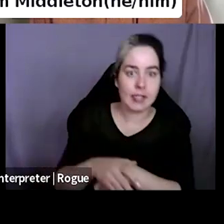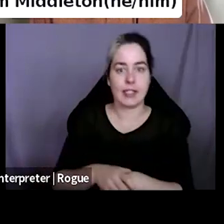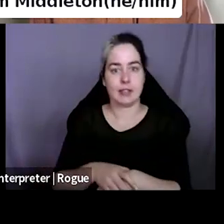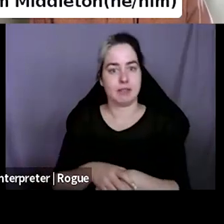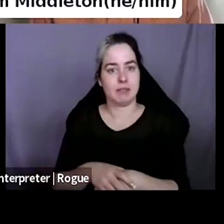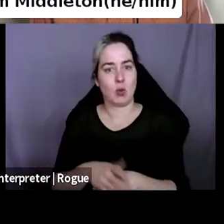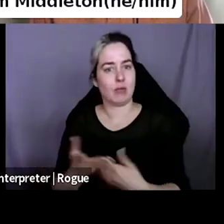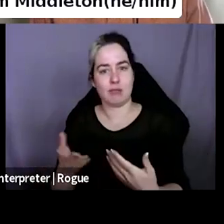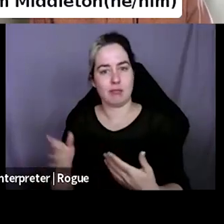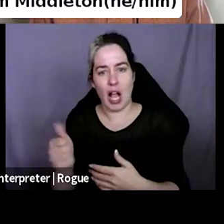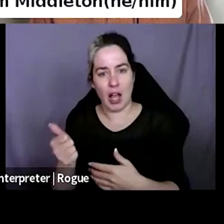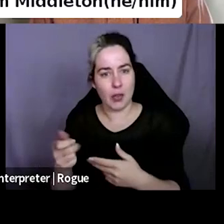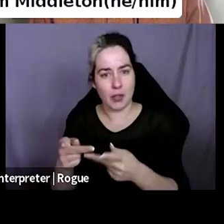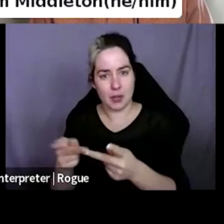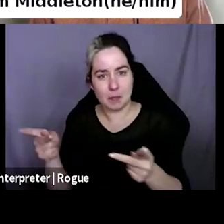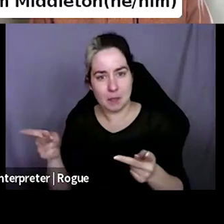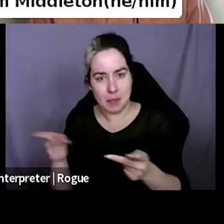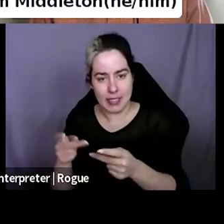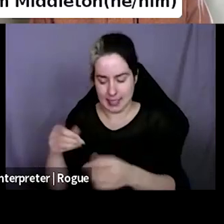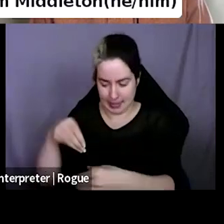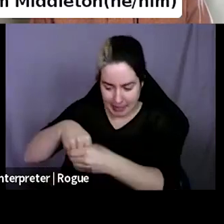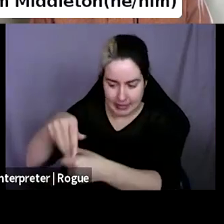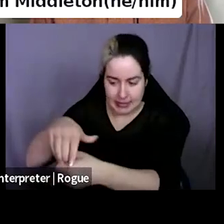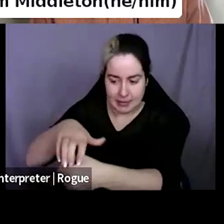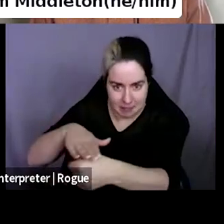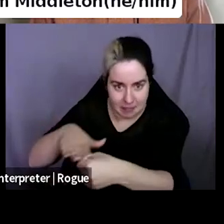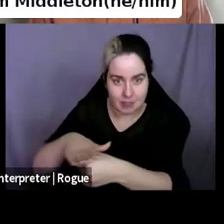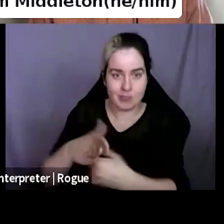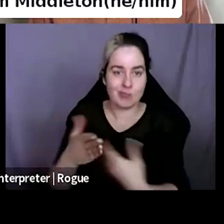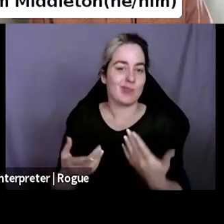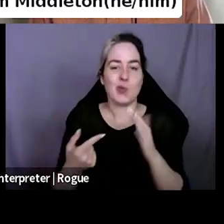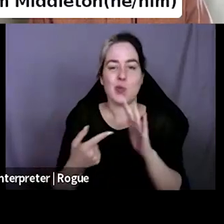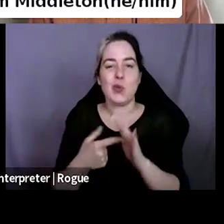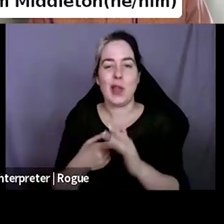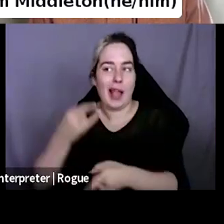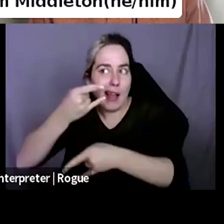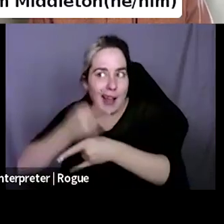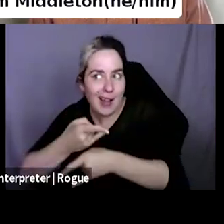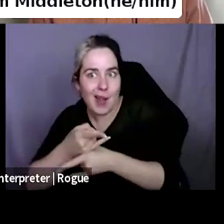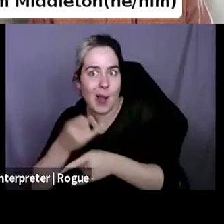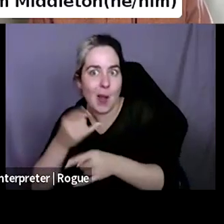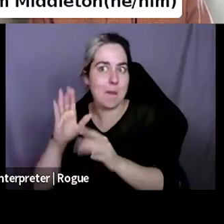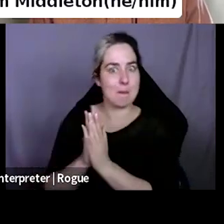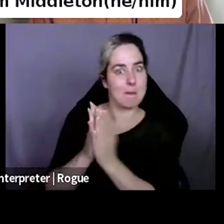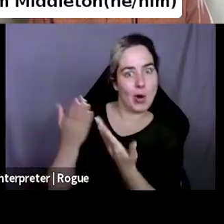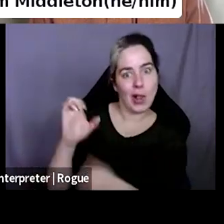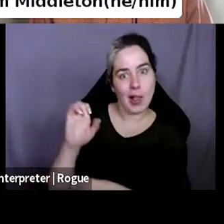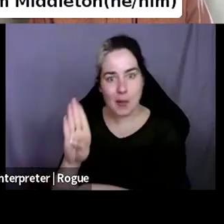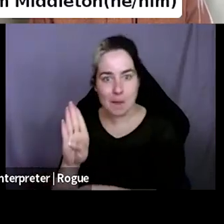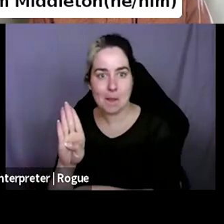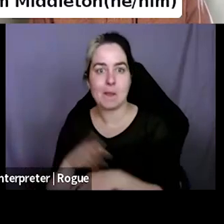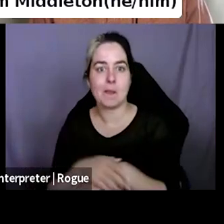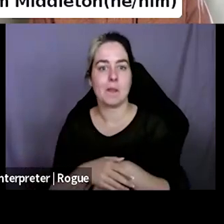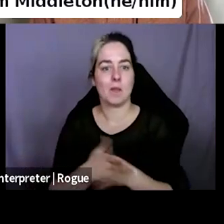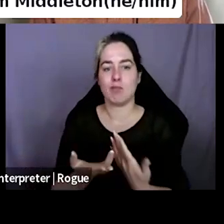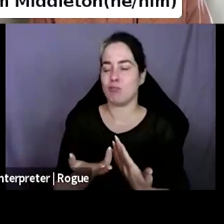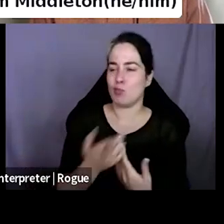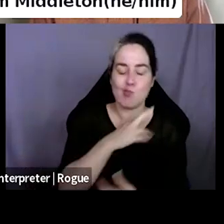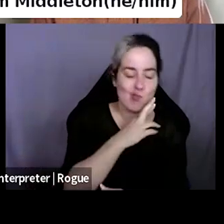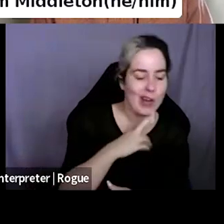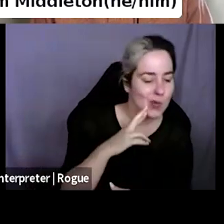their space and try and do even like boozy book clubs and things like that. Uh, especially if you're trying to target like